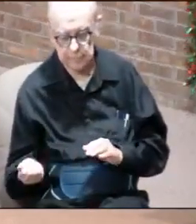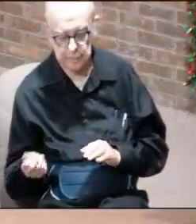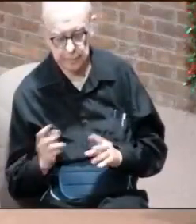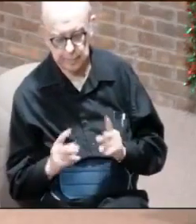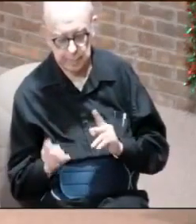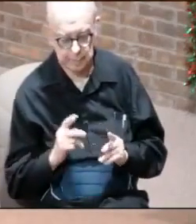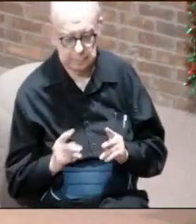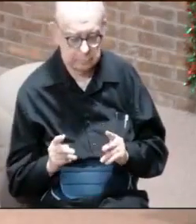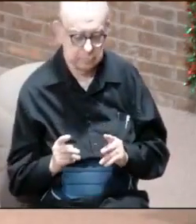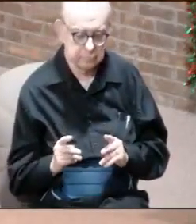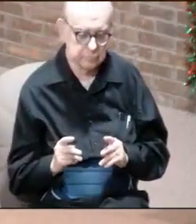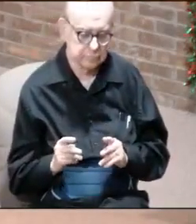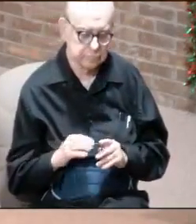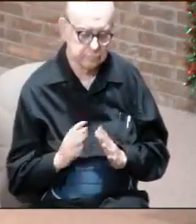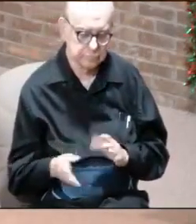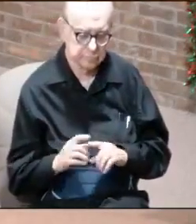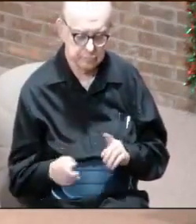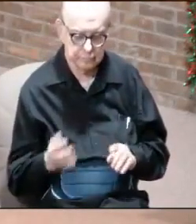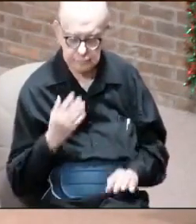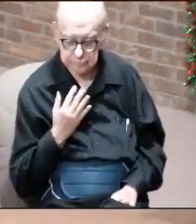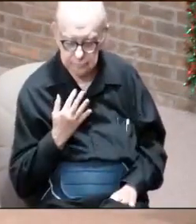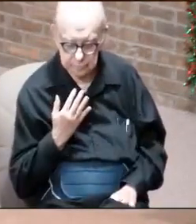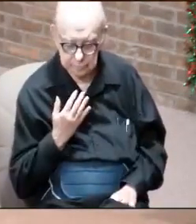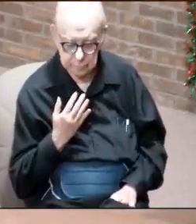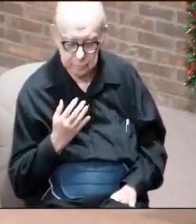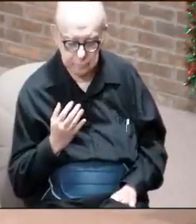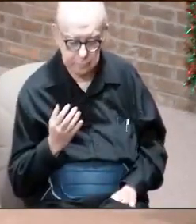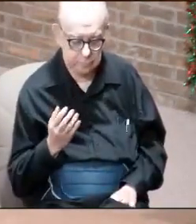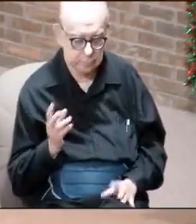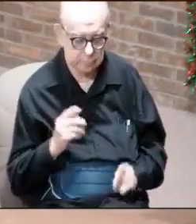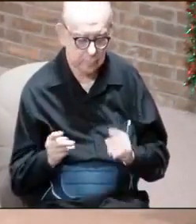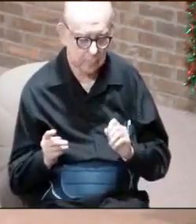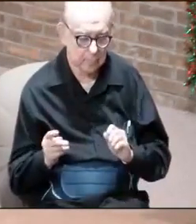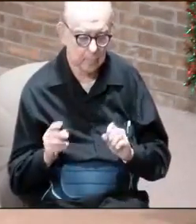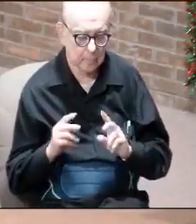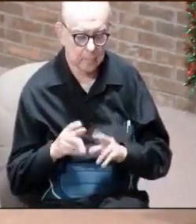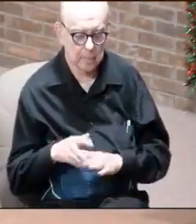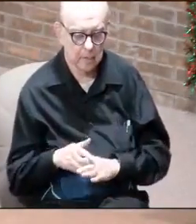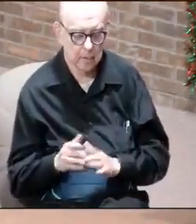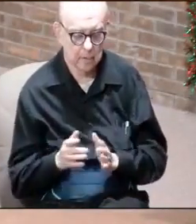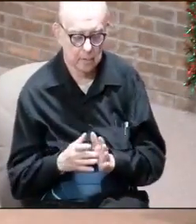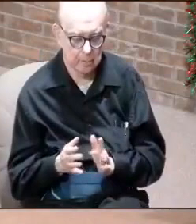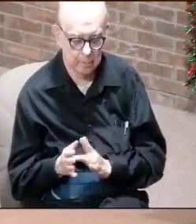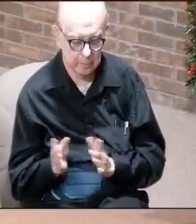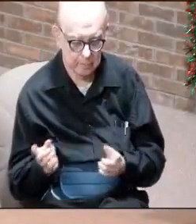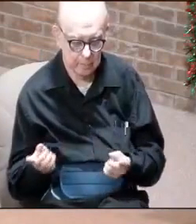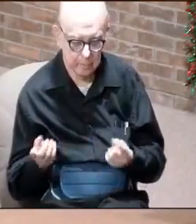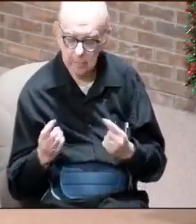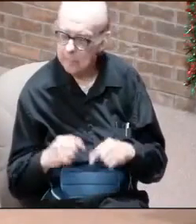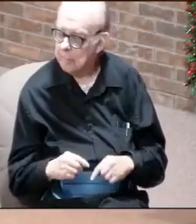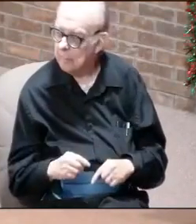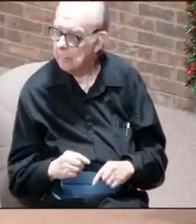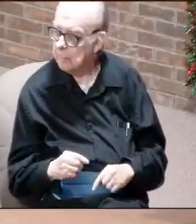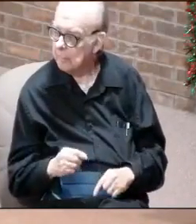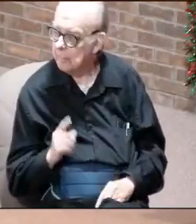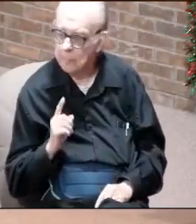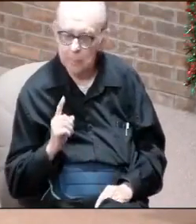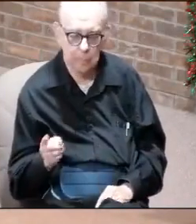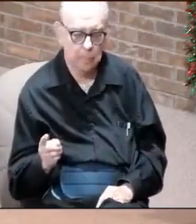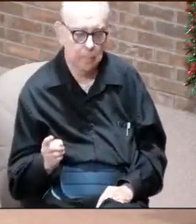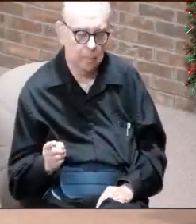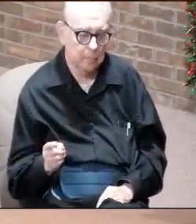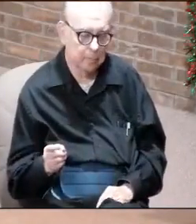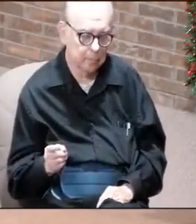ones in different colors. Those who ride with Jesus, let me say to you this, we're all coming on one white,